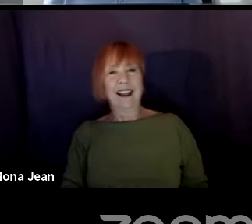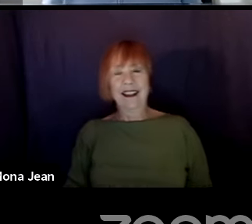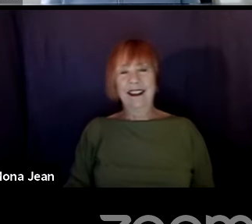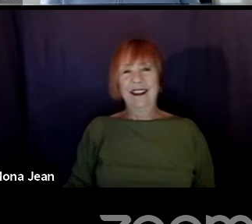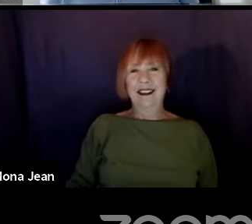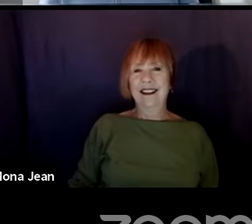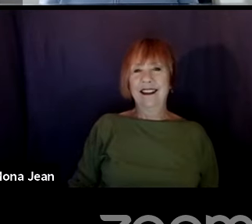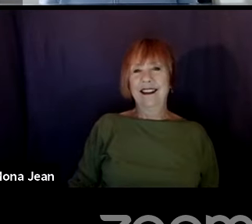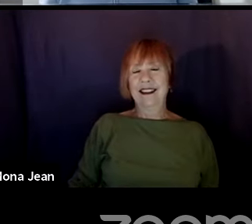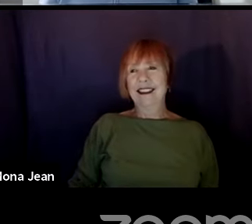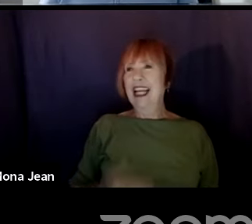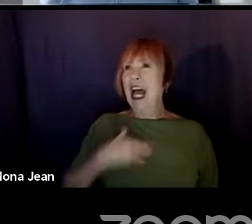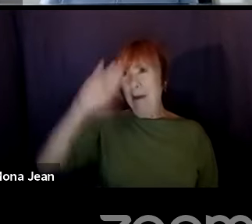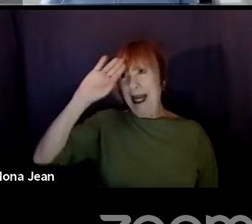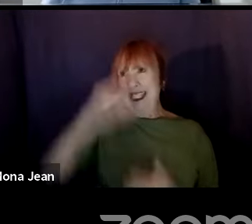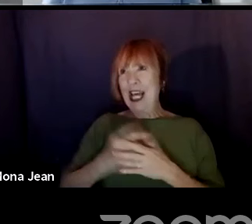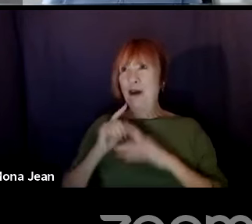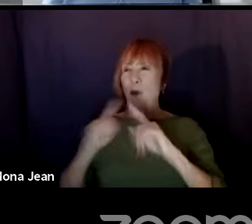you're right, Paul.